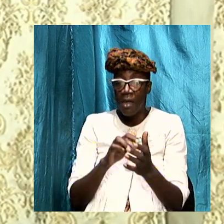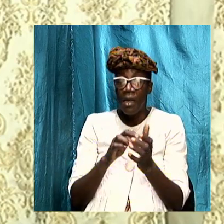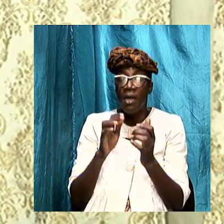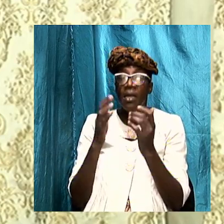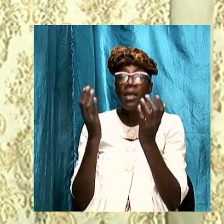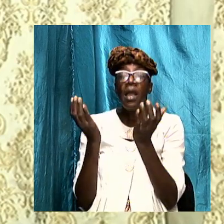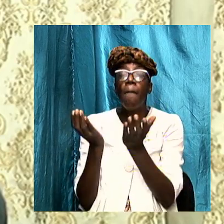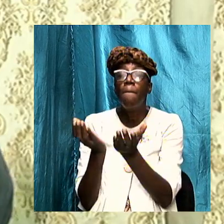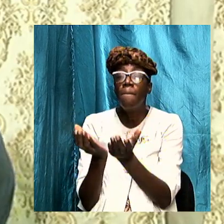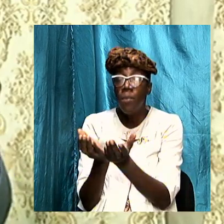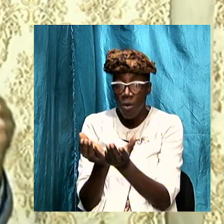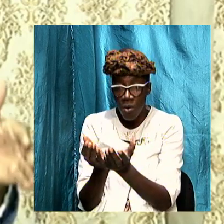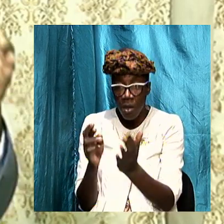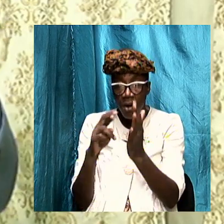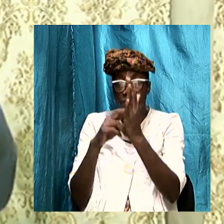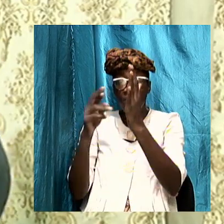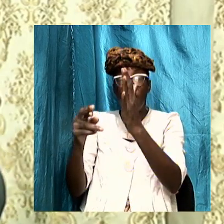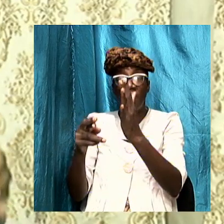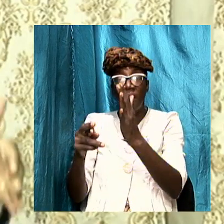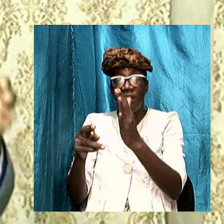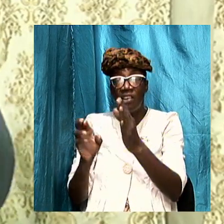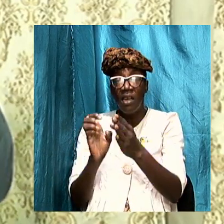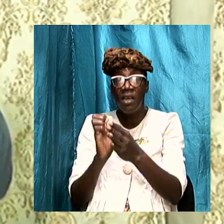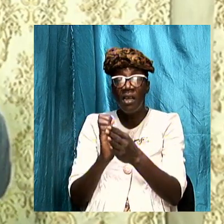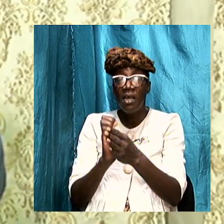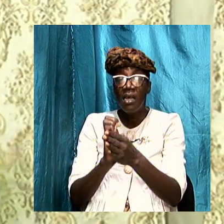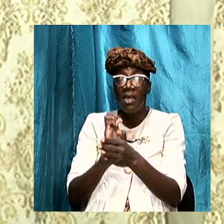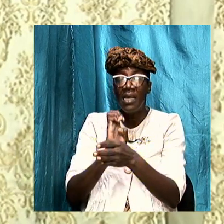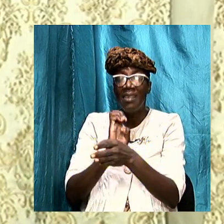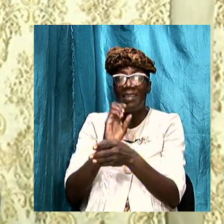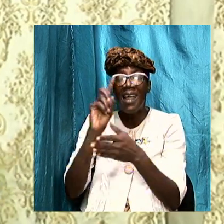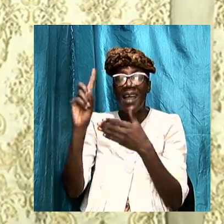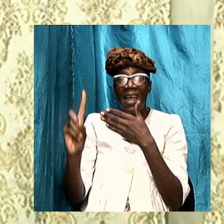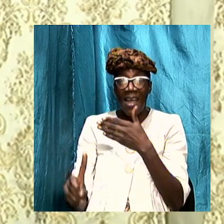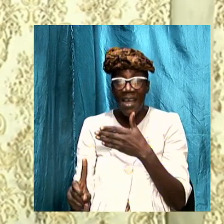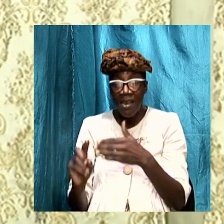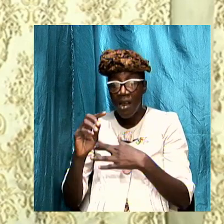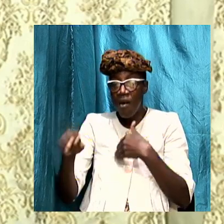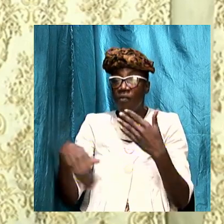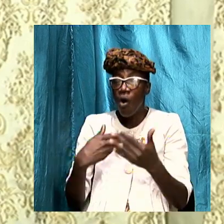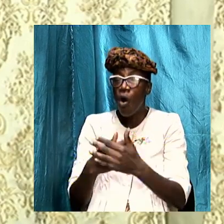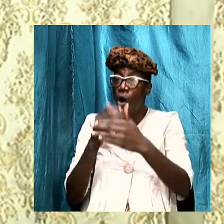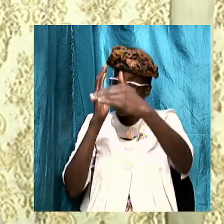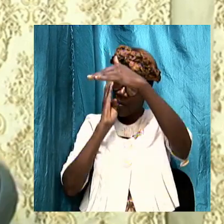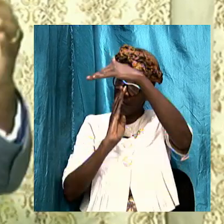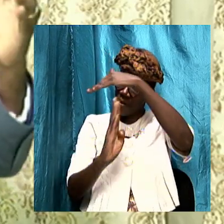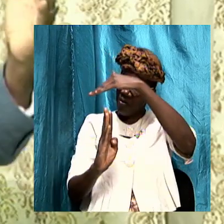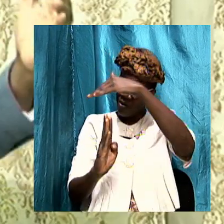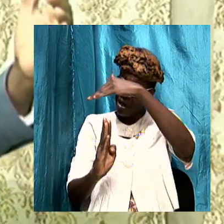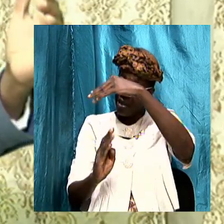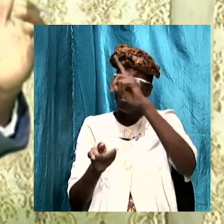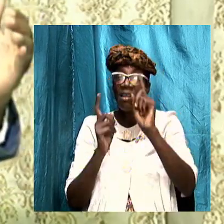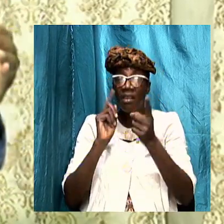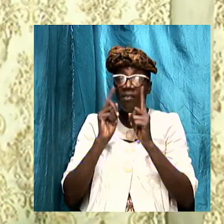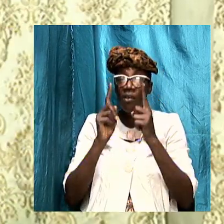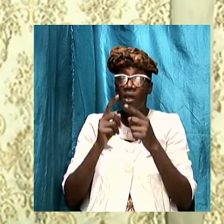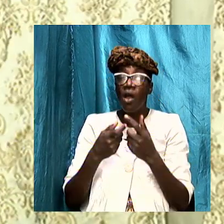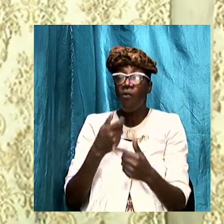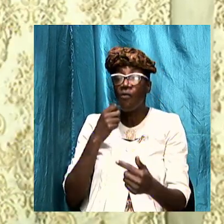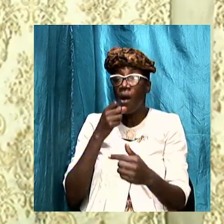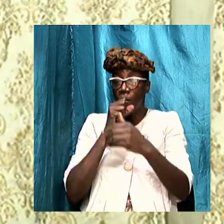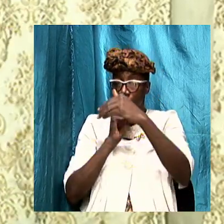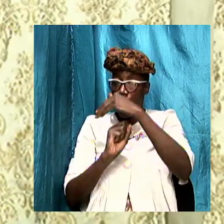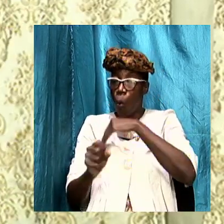culmination of all the prophetic events utterances yes from the Old Testament